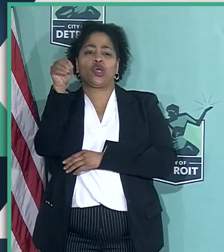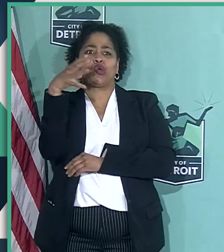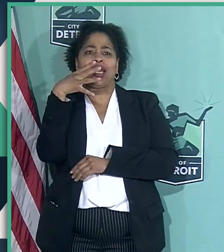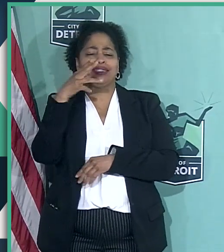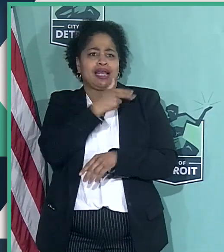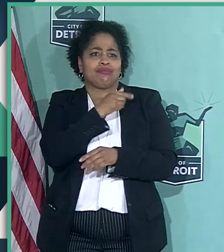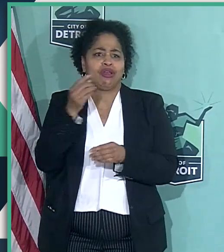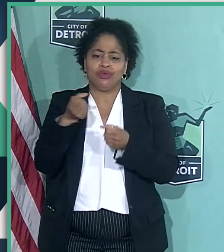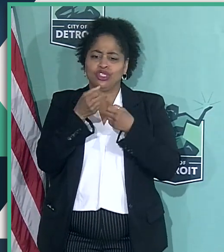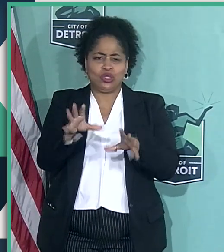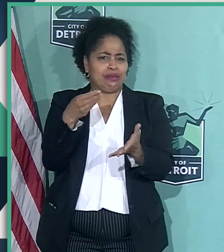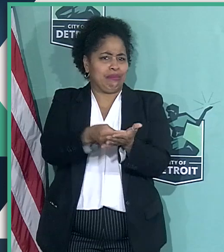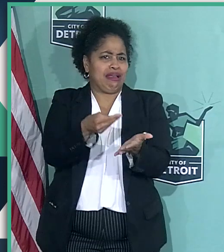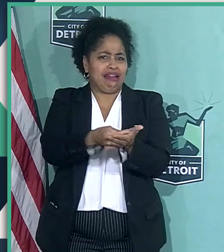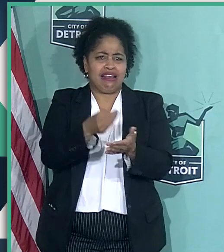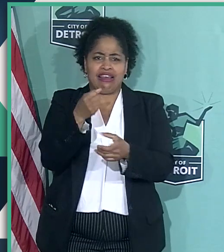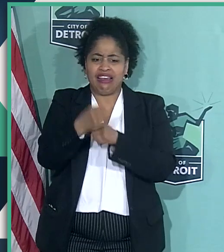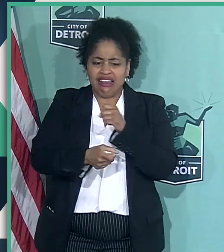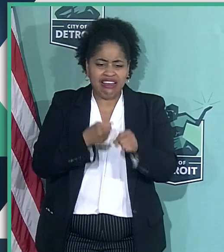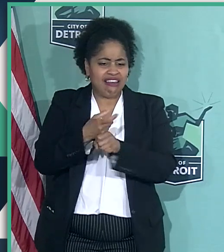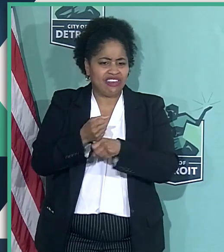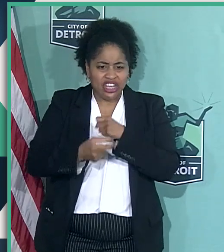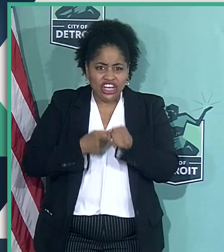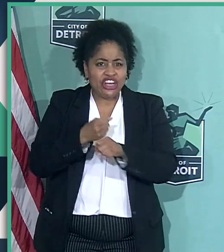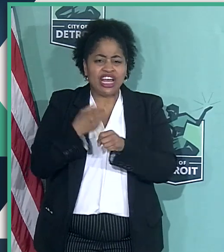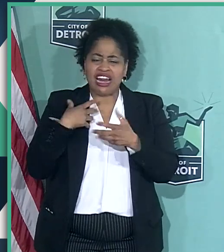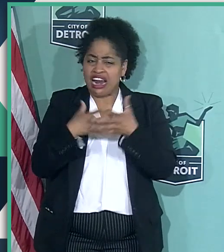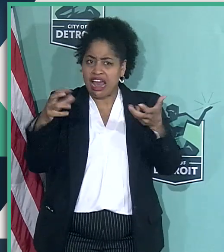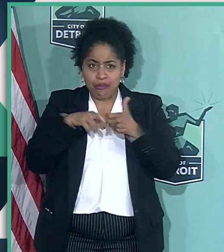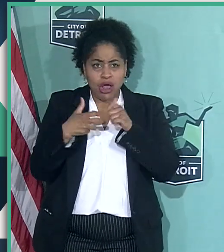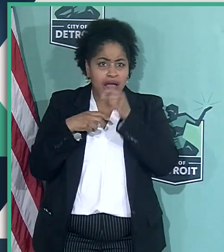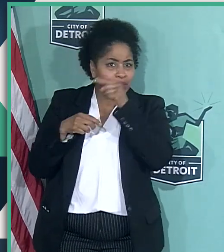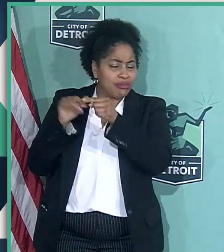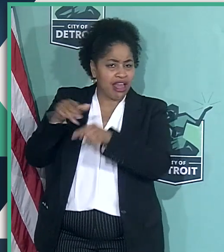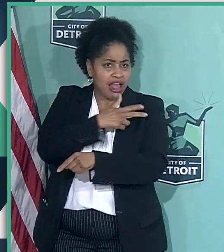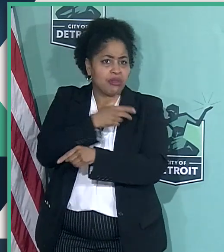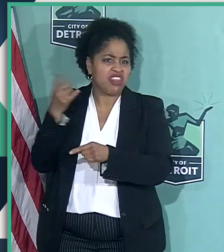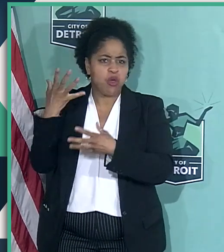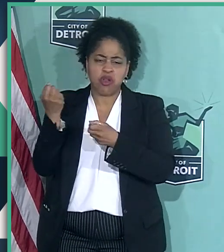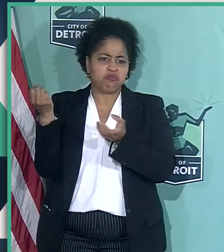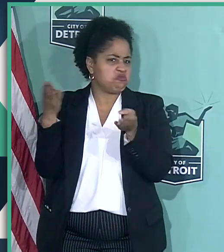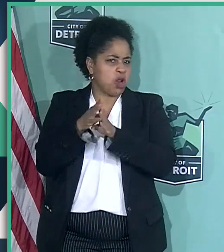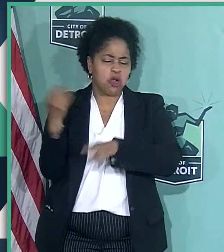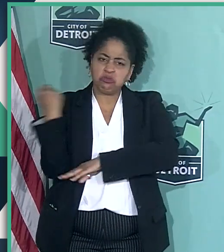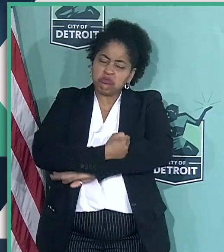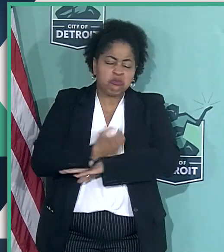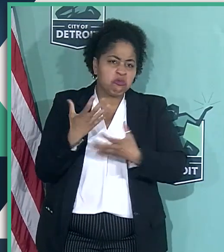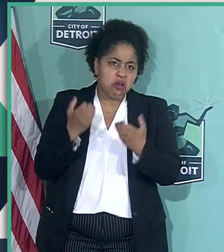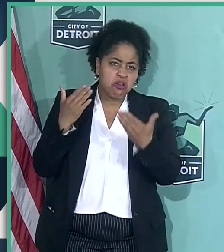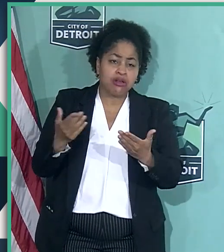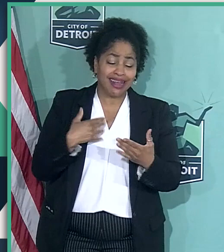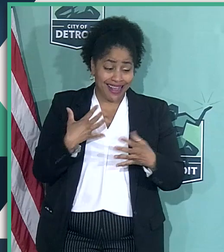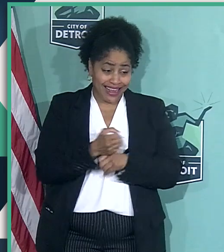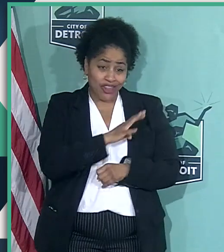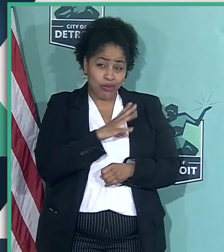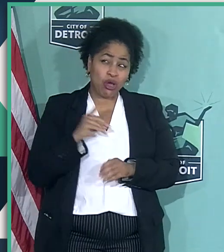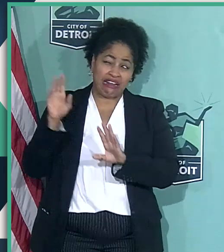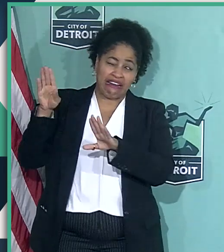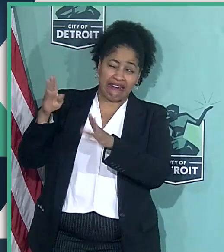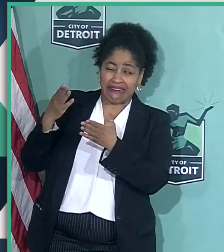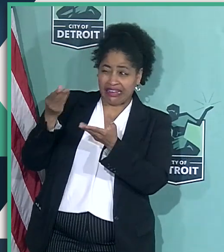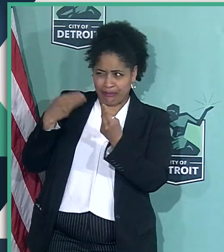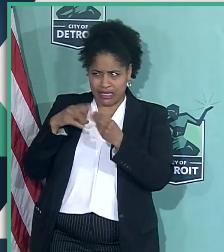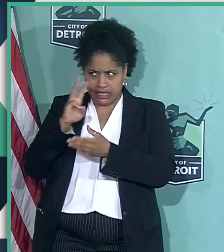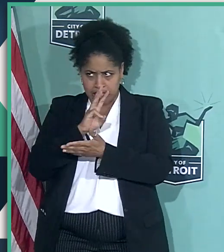$40 or $50 million a year. It had a great deal of problems, and they wanted it shut down. And I got the board to give me six months.